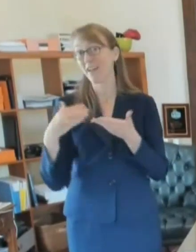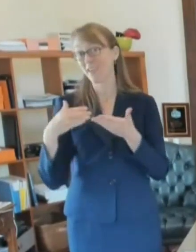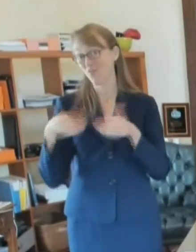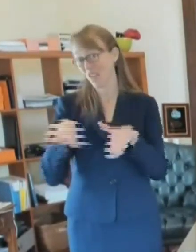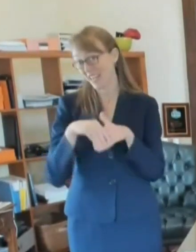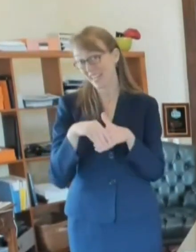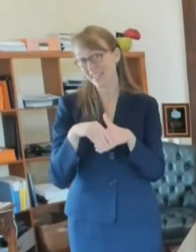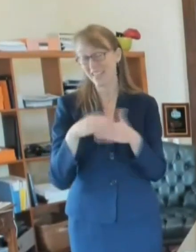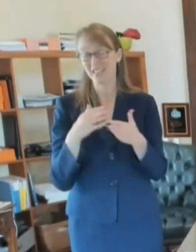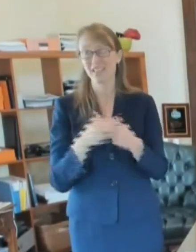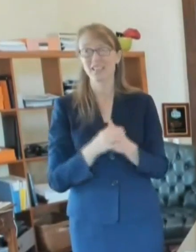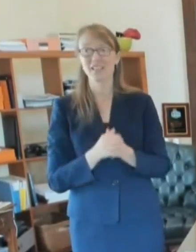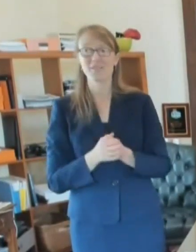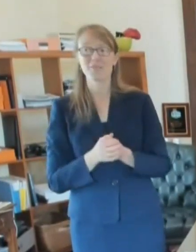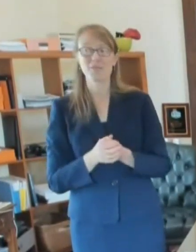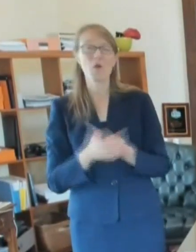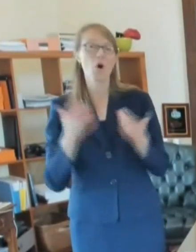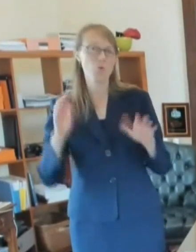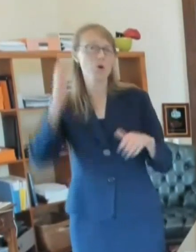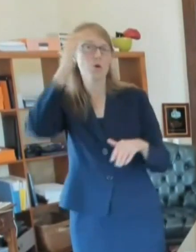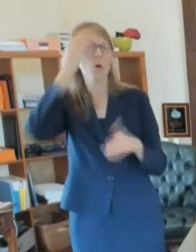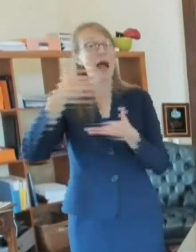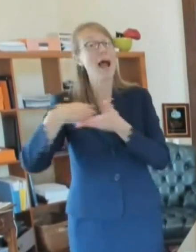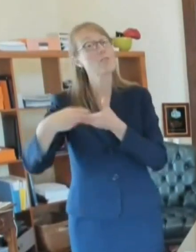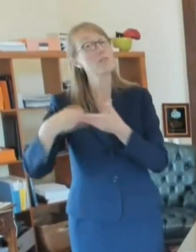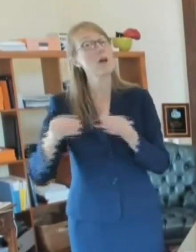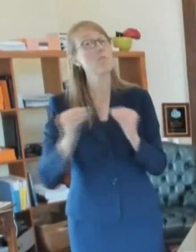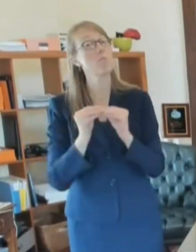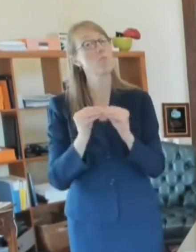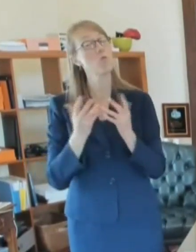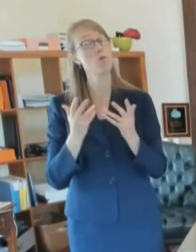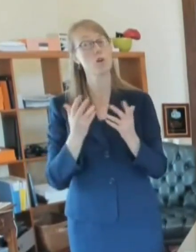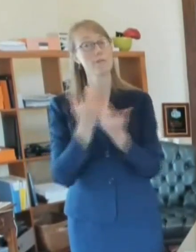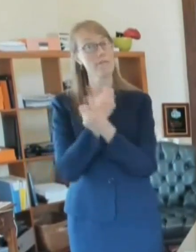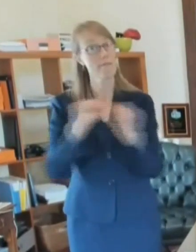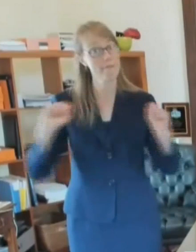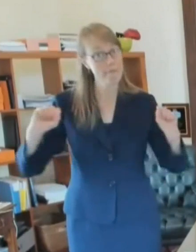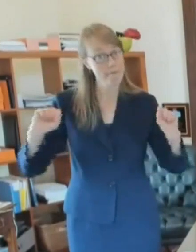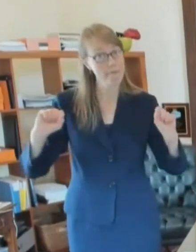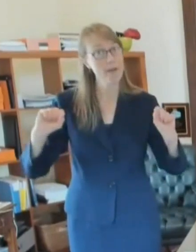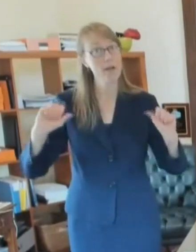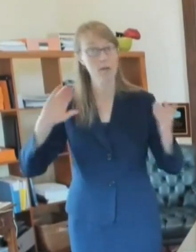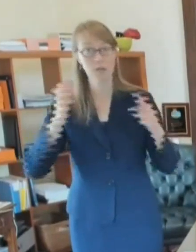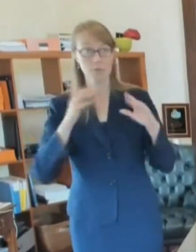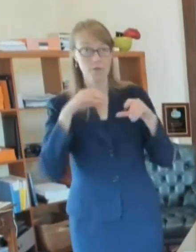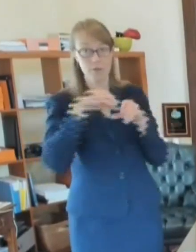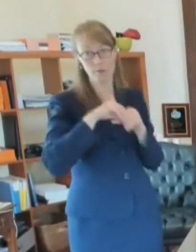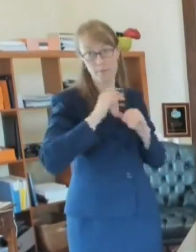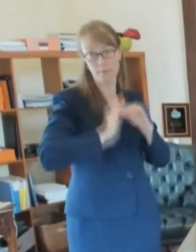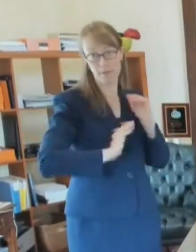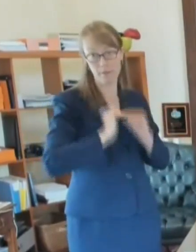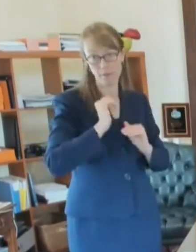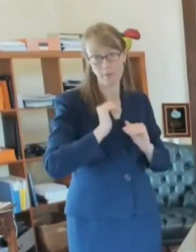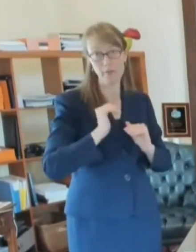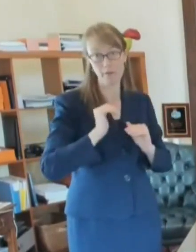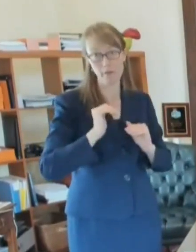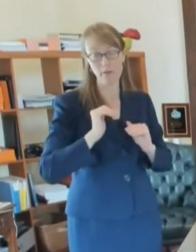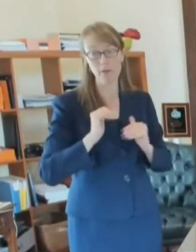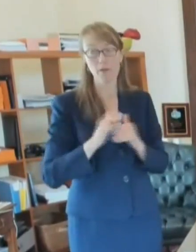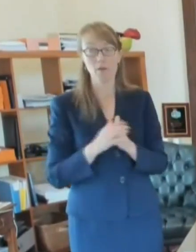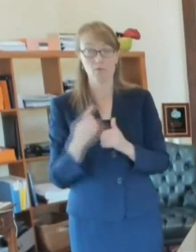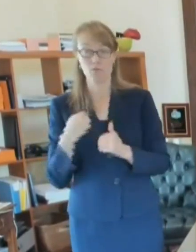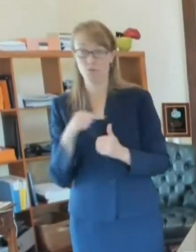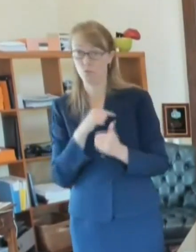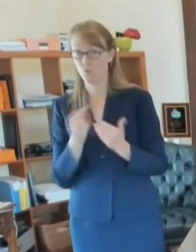being outdoors is better than being indoors. In fact, we are